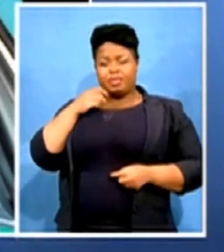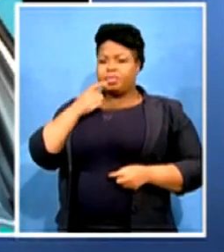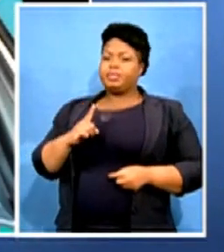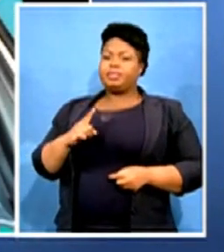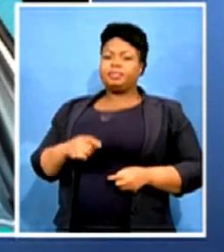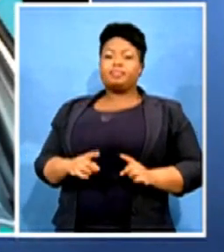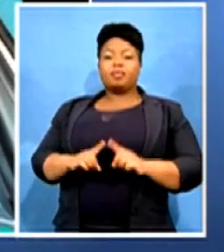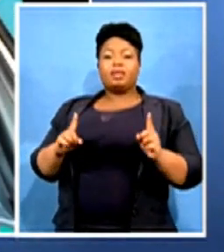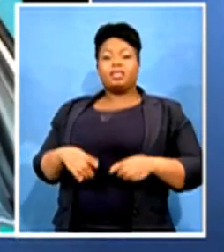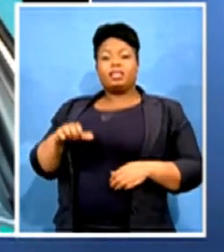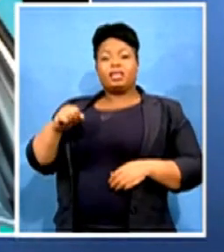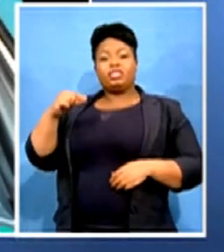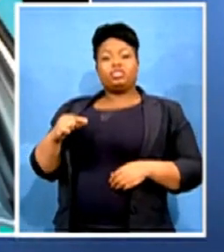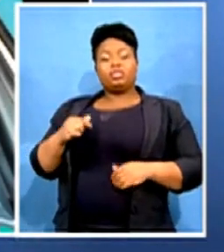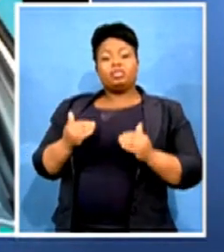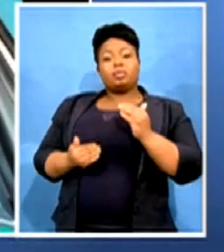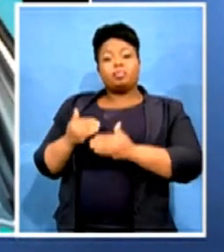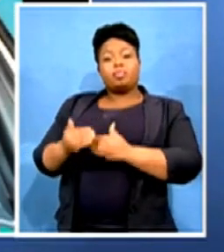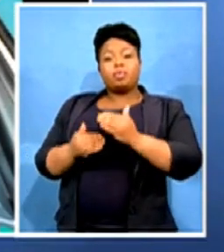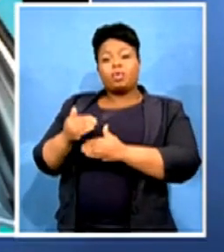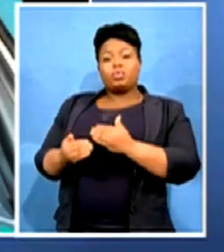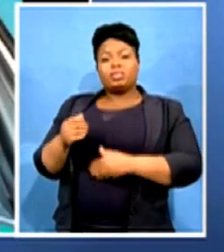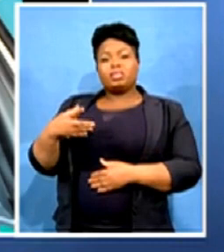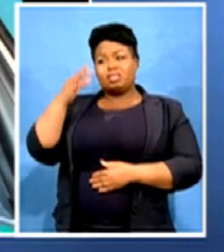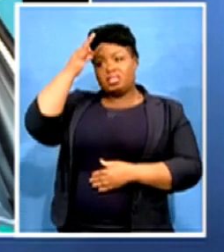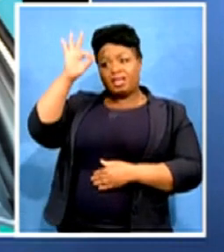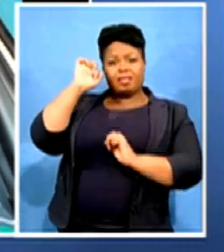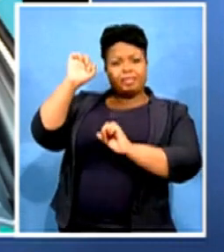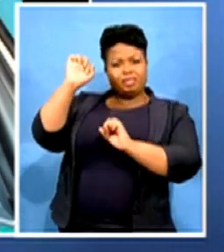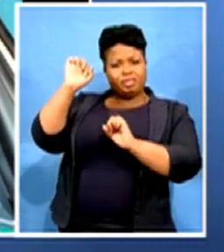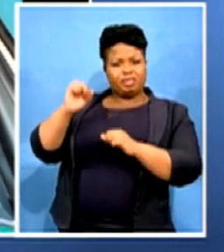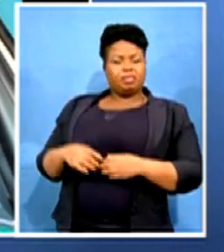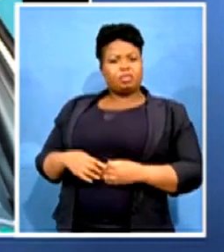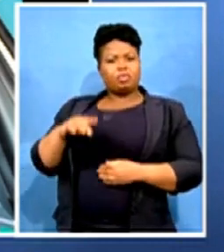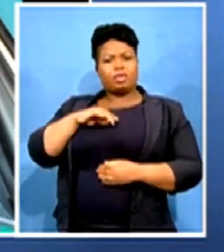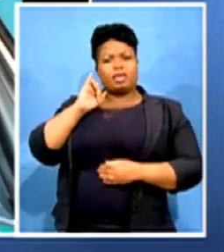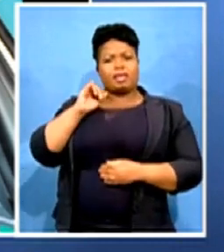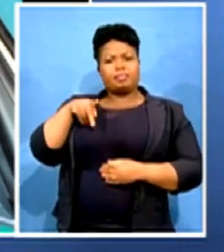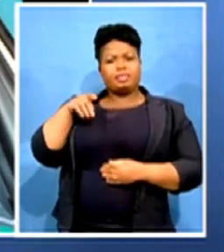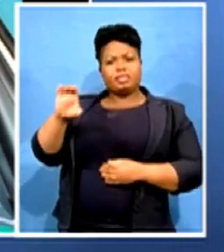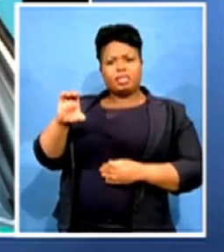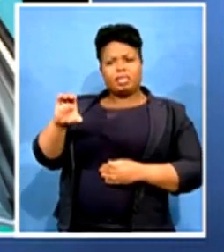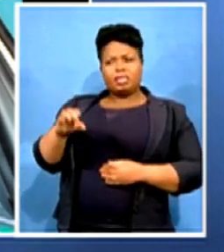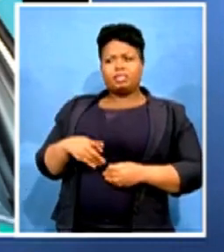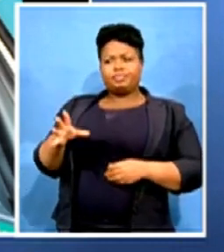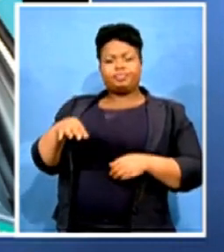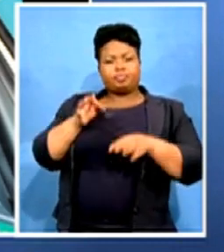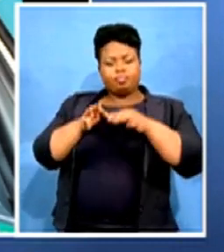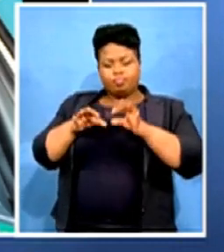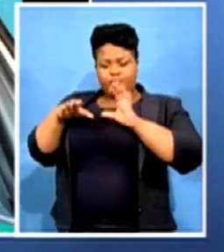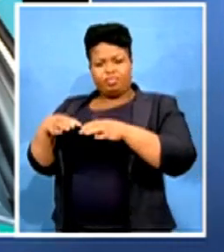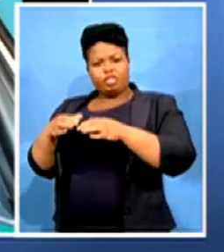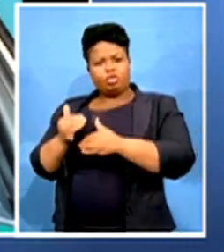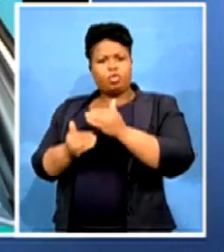is a government process. The IPC process is a party process. Should one assume then that